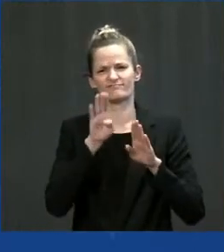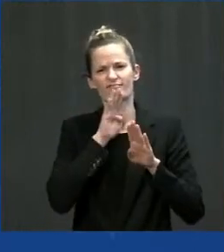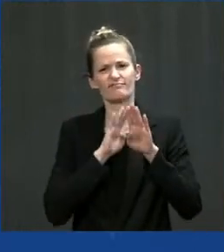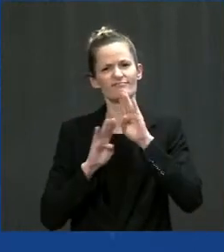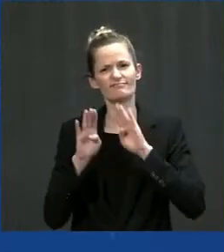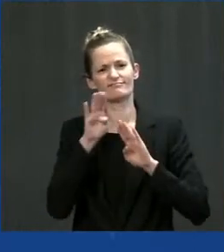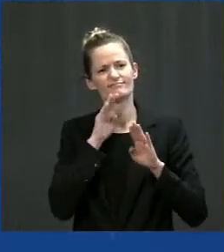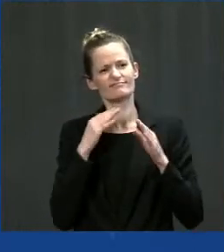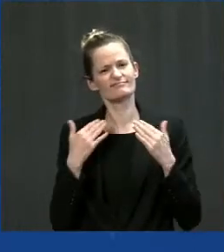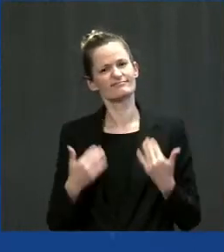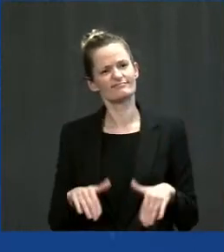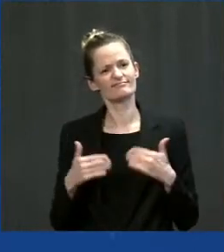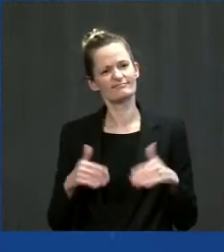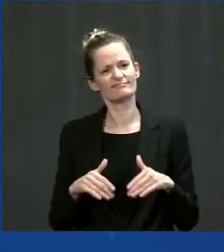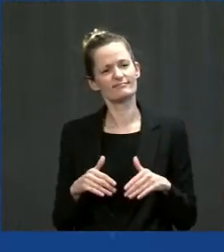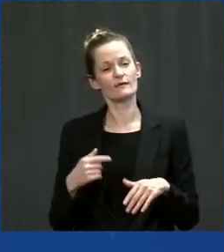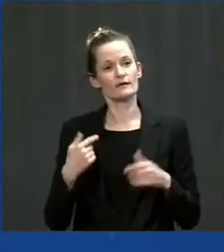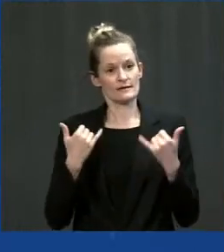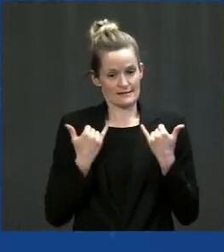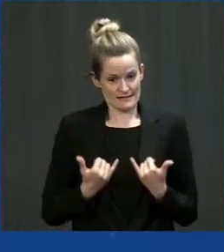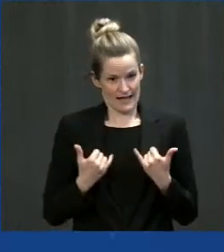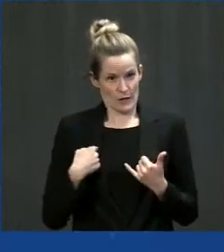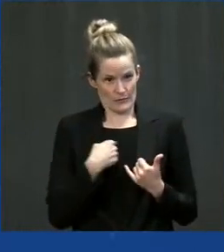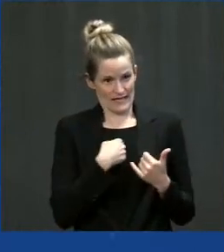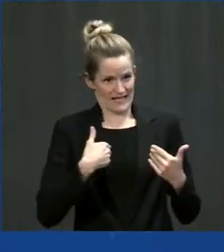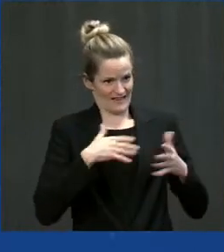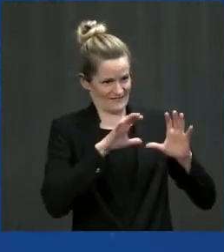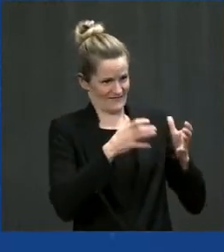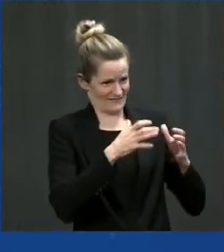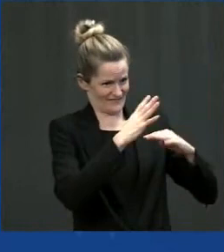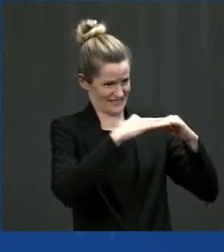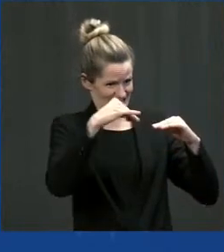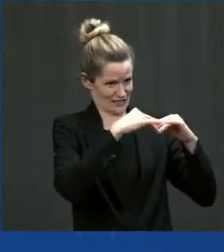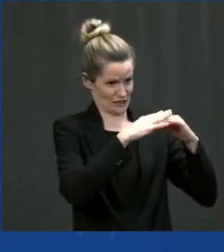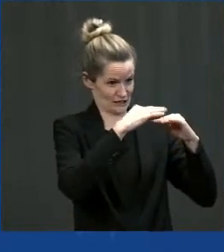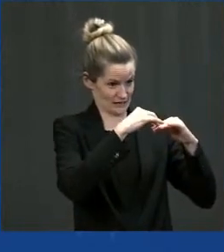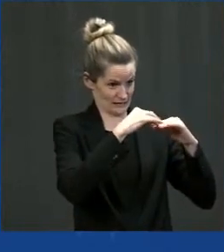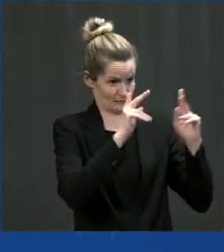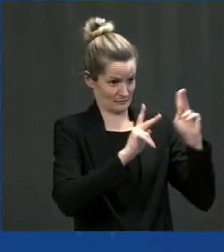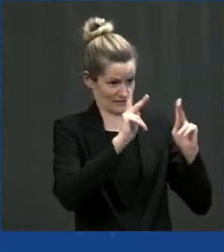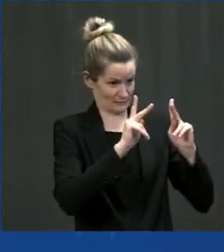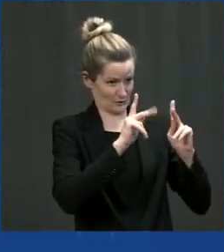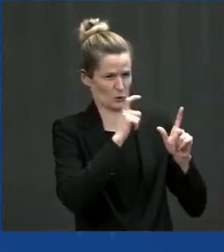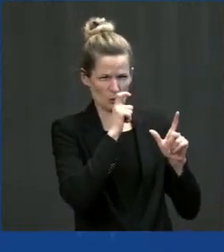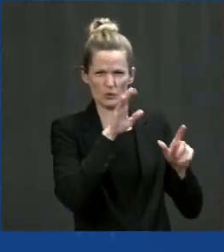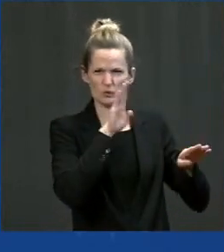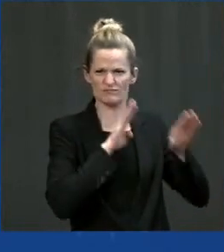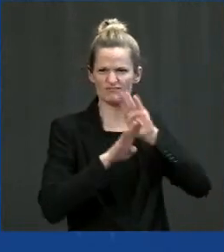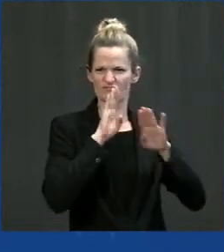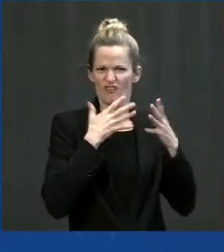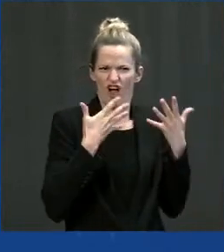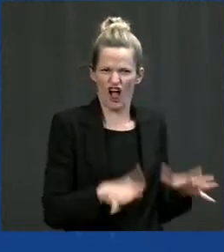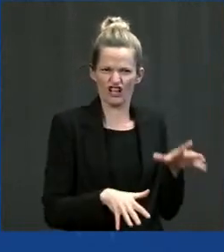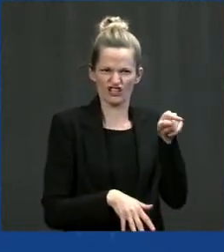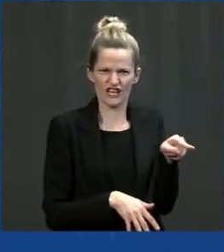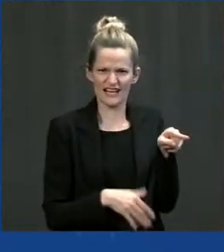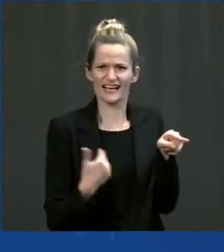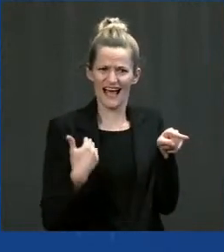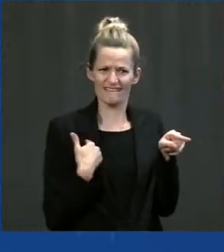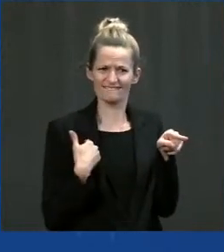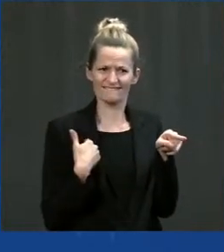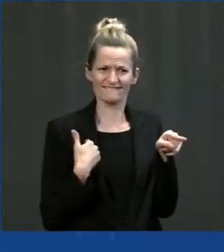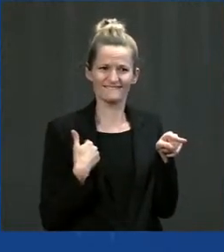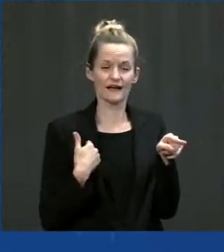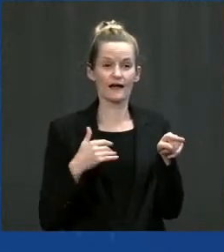with that at Cherokee Nation. We've already, as you indicated, have invested heavily into that cause for the reasons that I